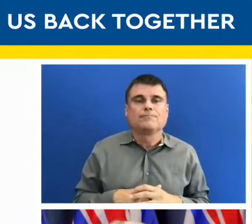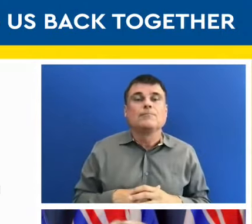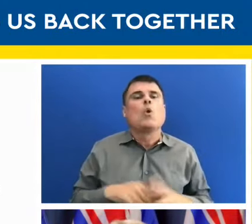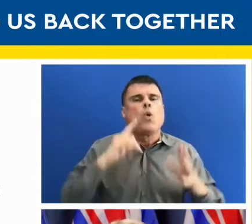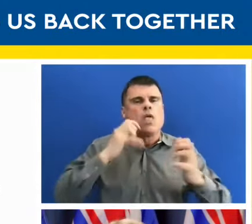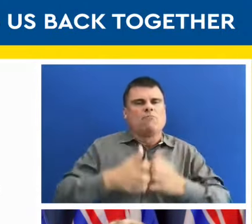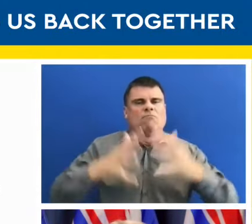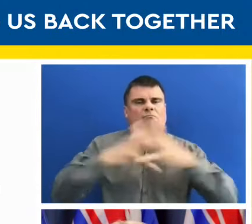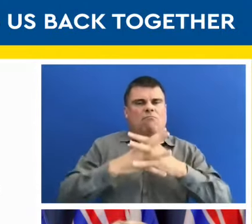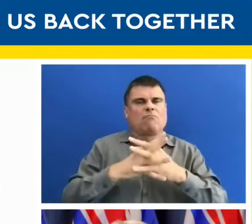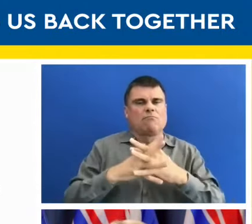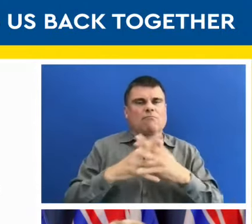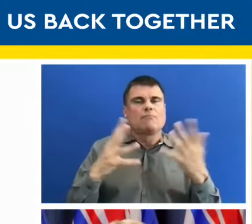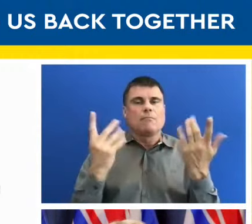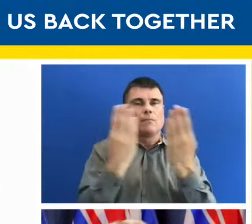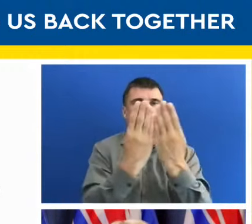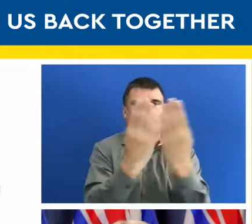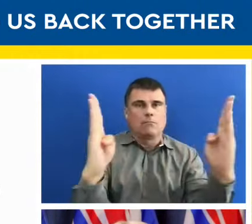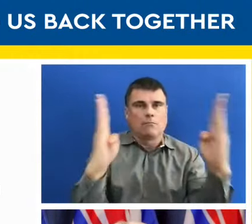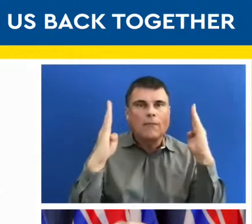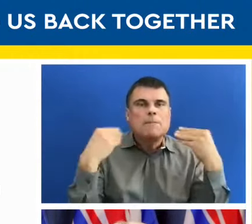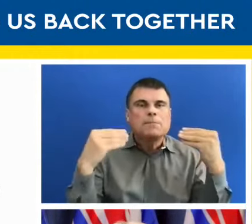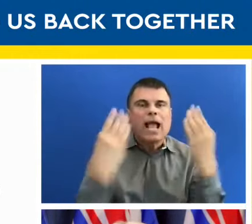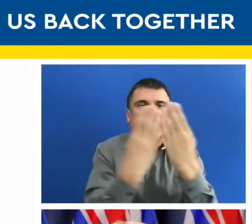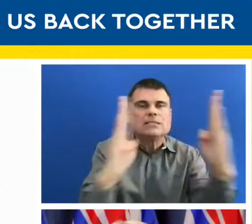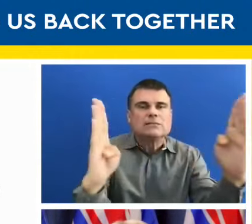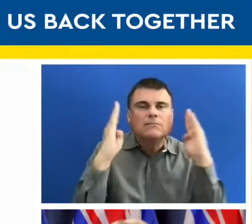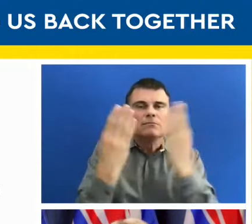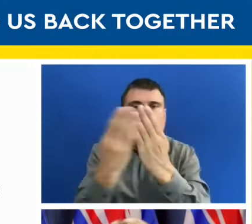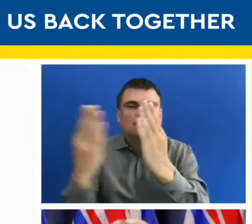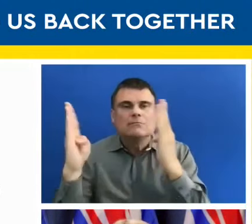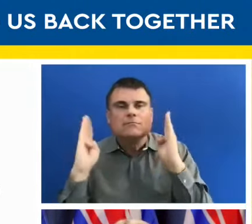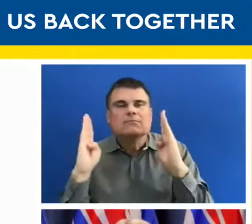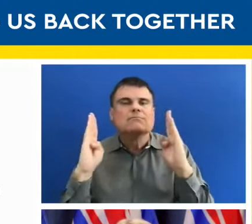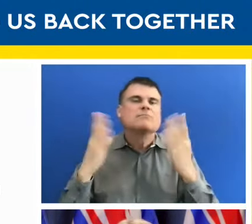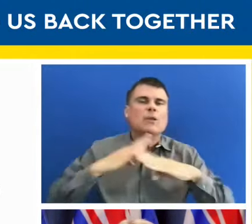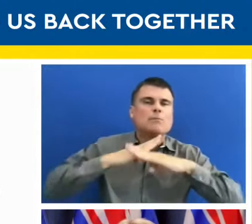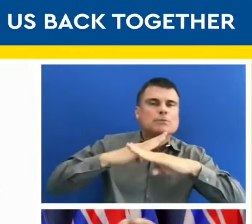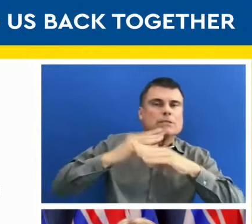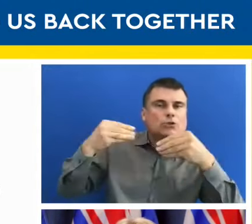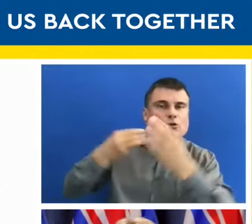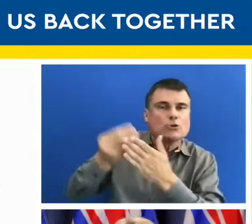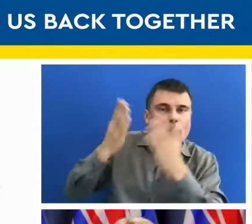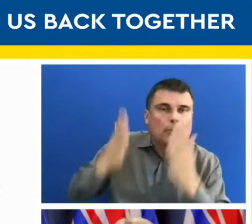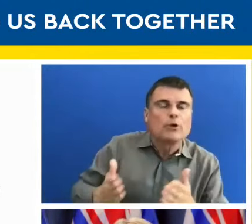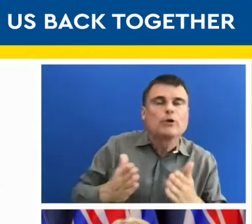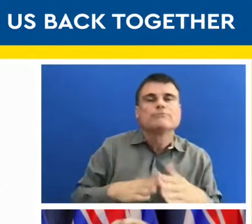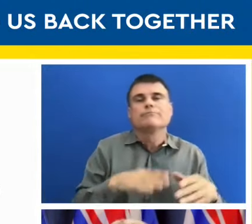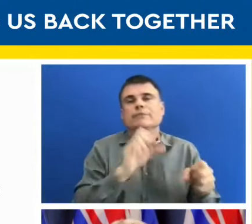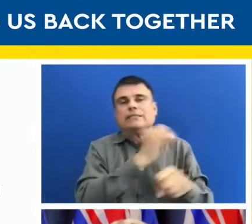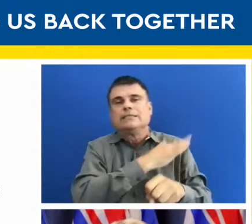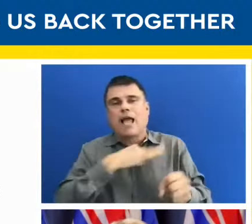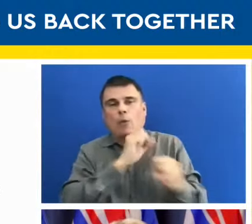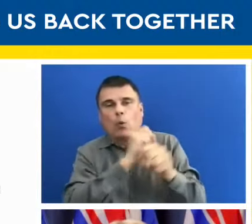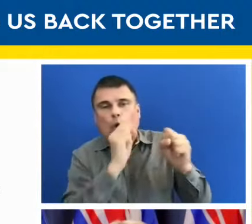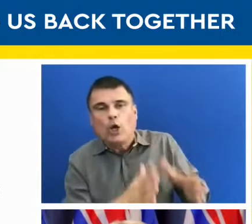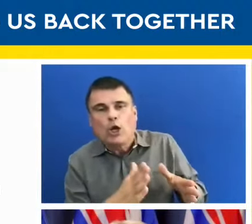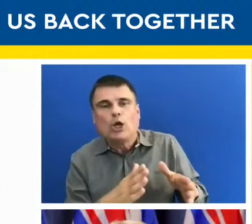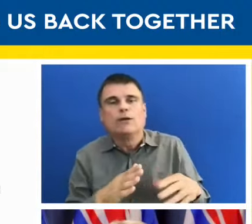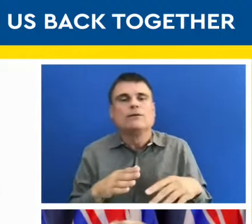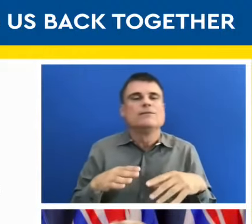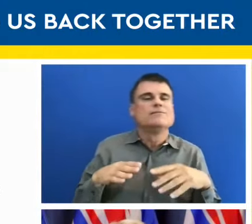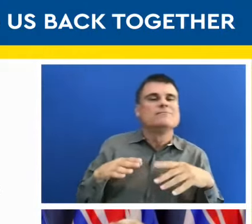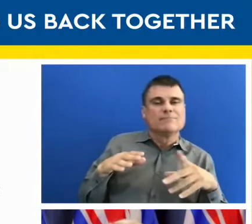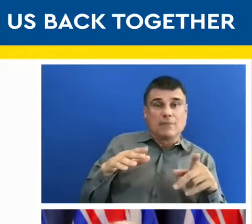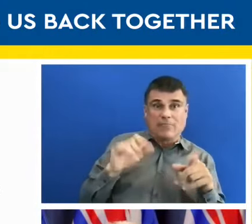protect workers in retail, in the grocery store. And as we transition over this period of time with more and more people